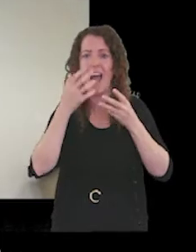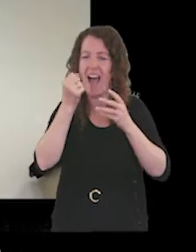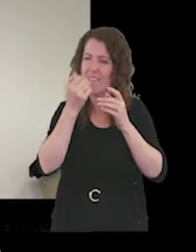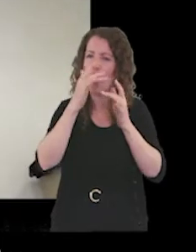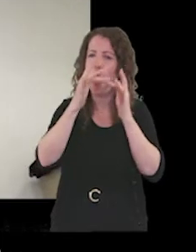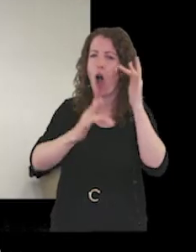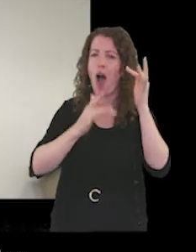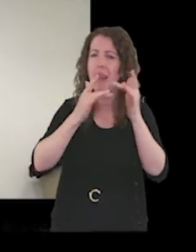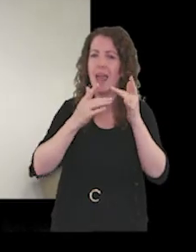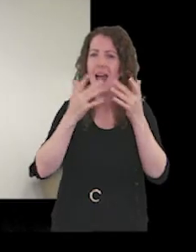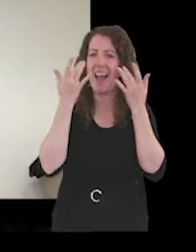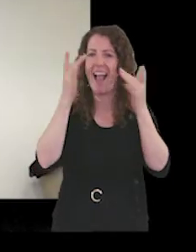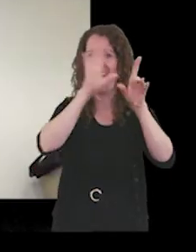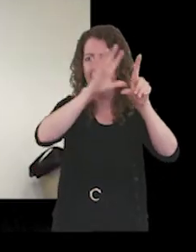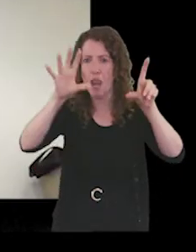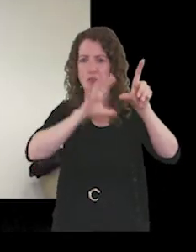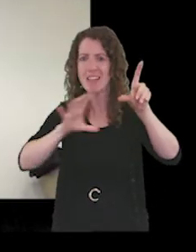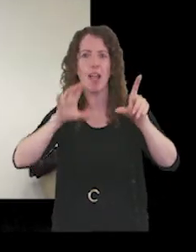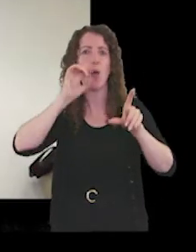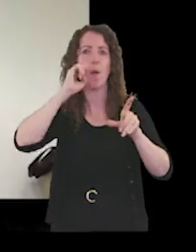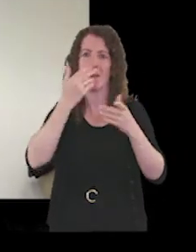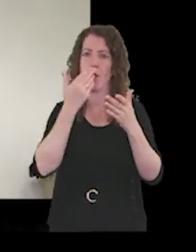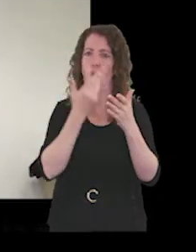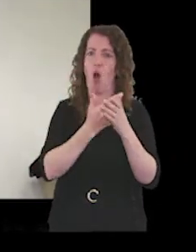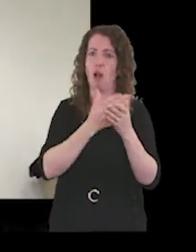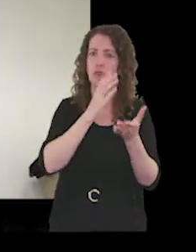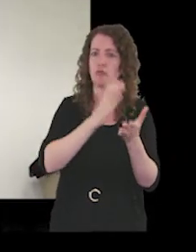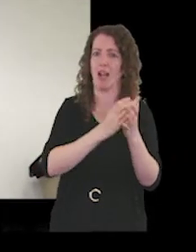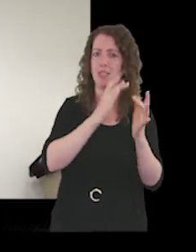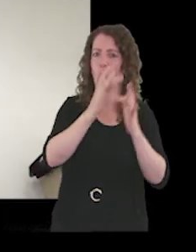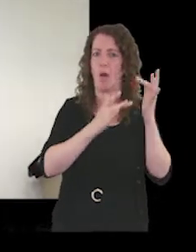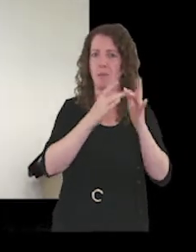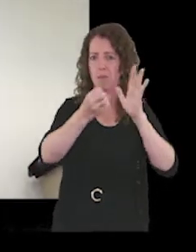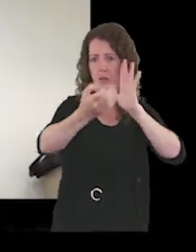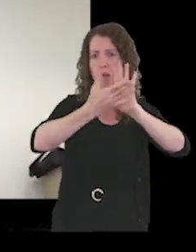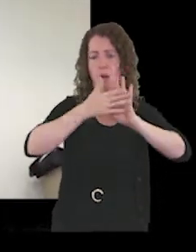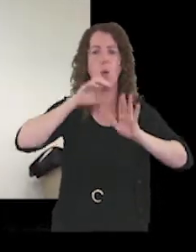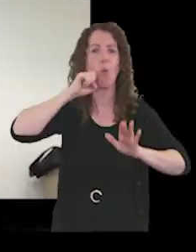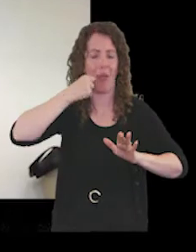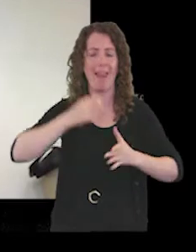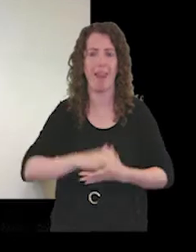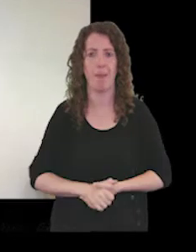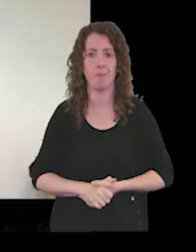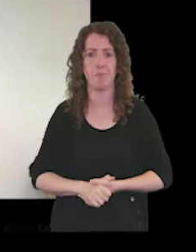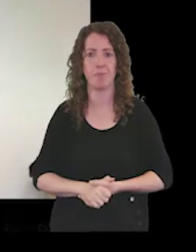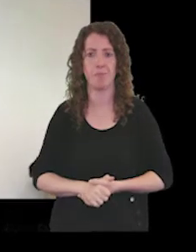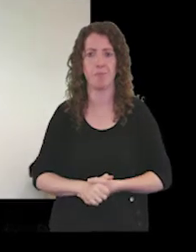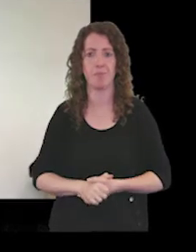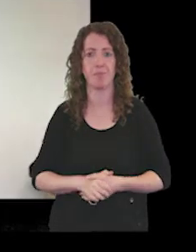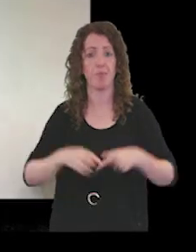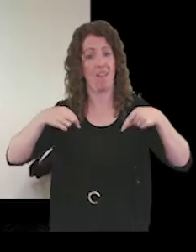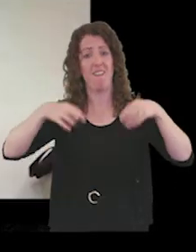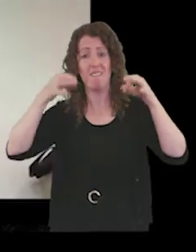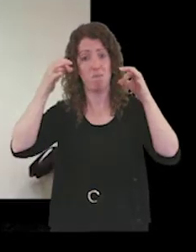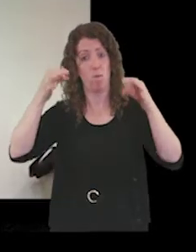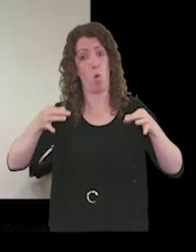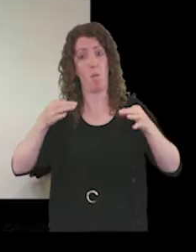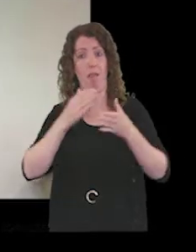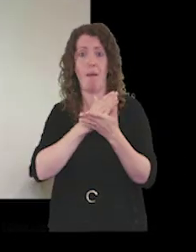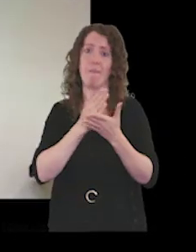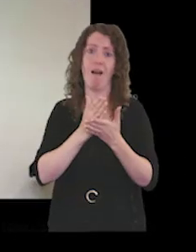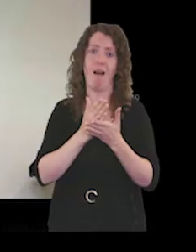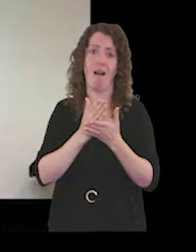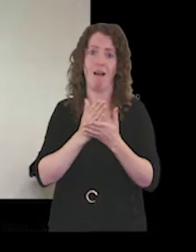that is going to be live on the trust website too um one of the formal things that we need to do as uh